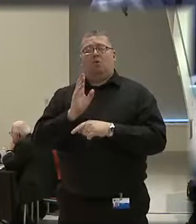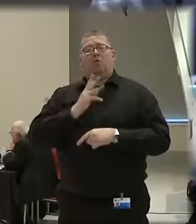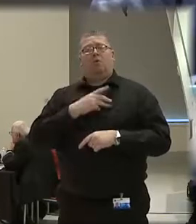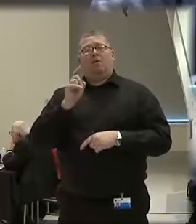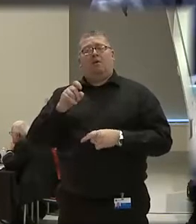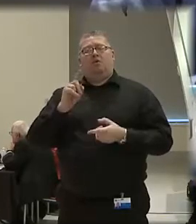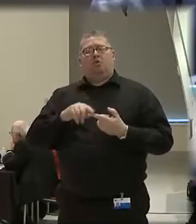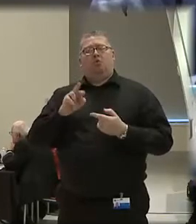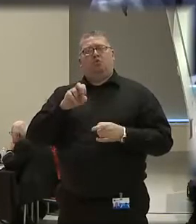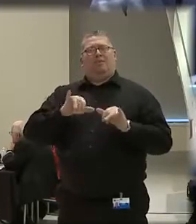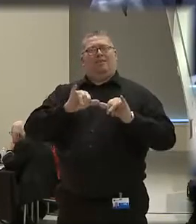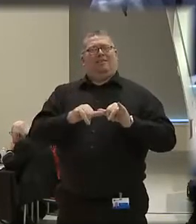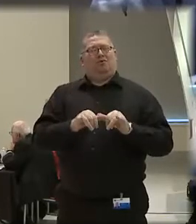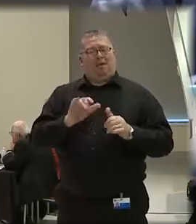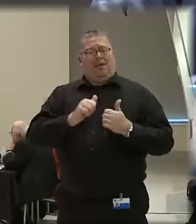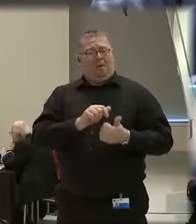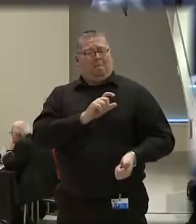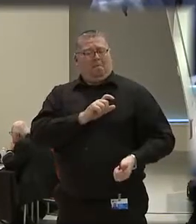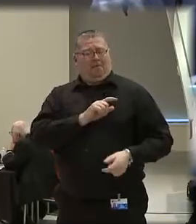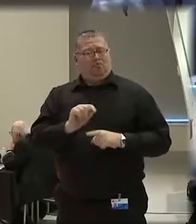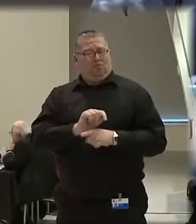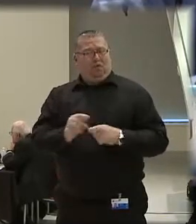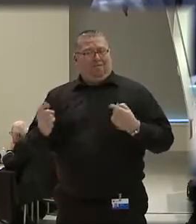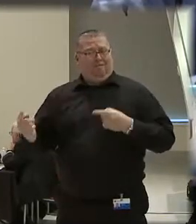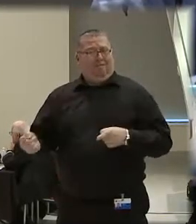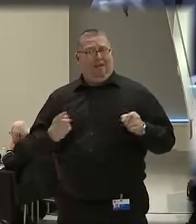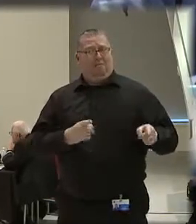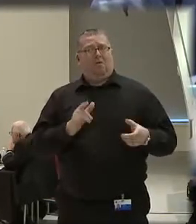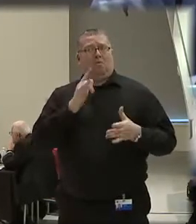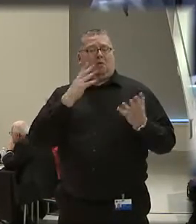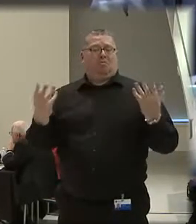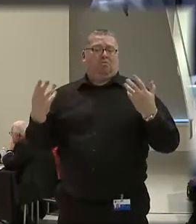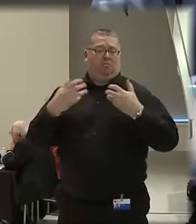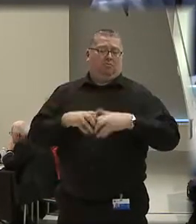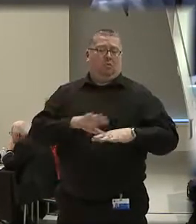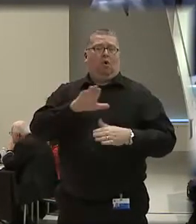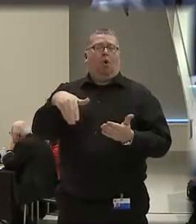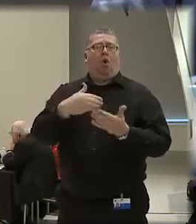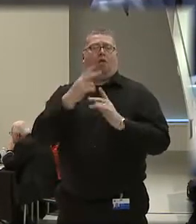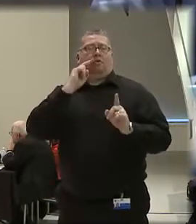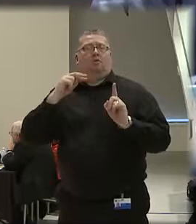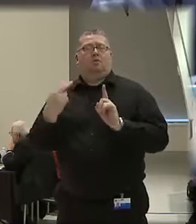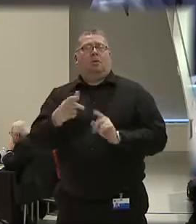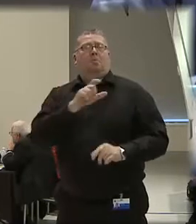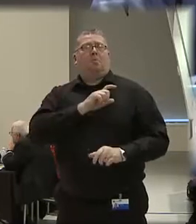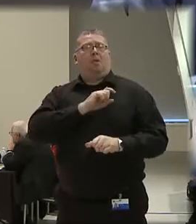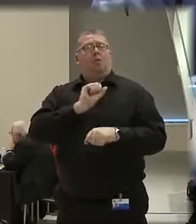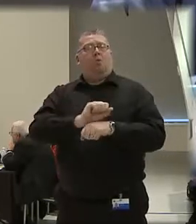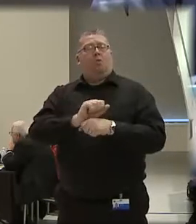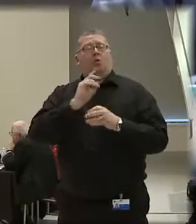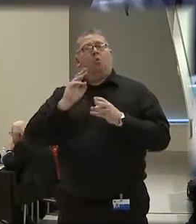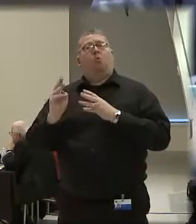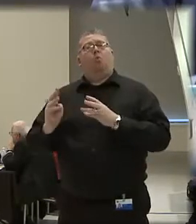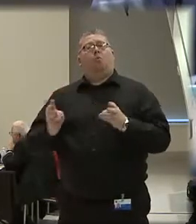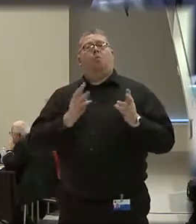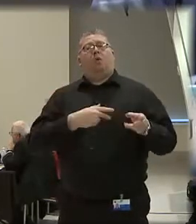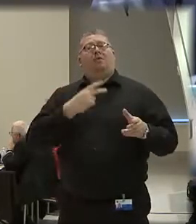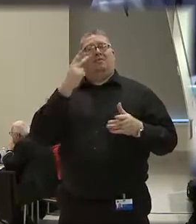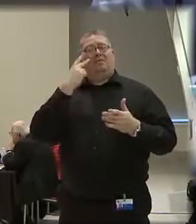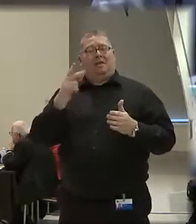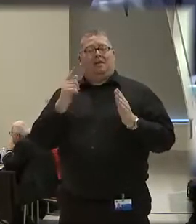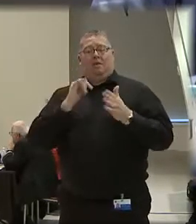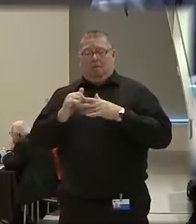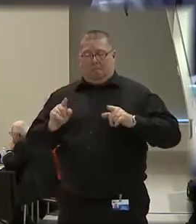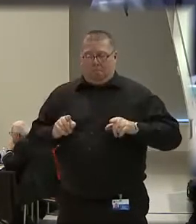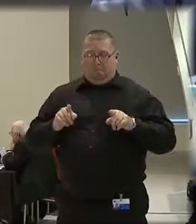to re-engineer how police training is conducted so that it integrates all aspects of police work in ways that mirror what actually happens